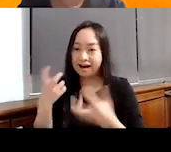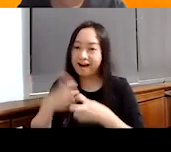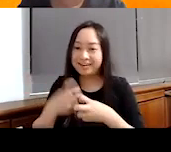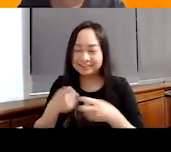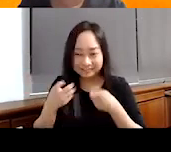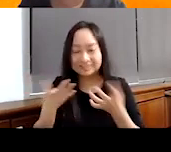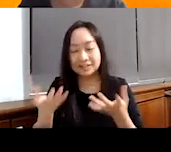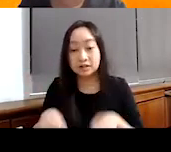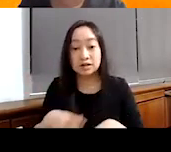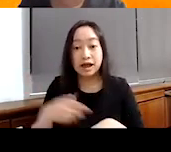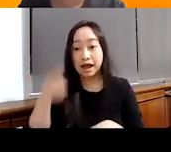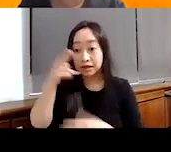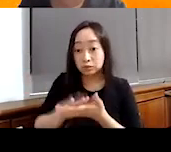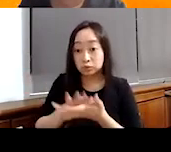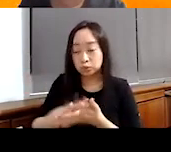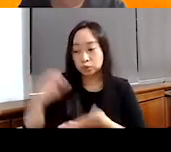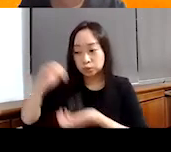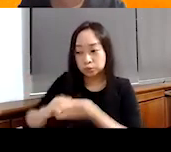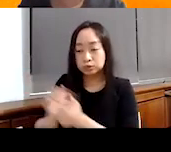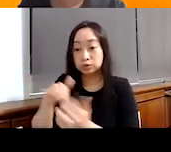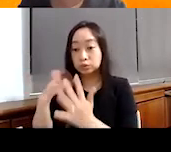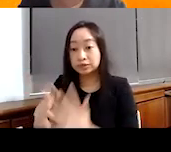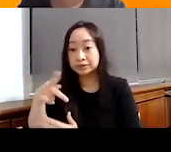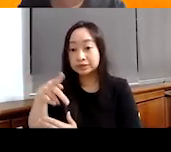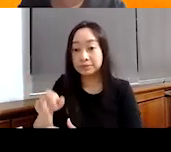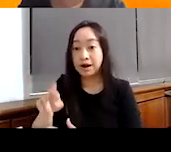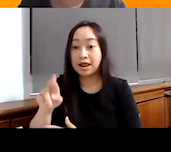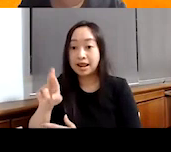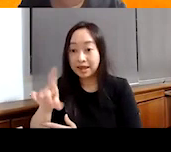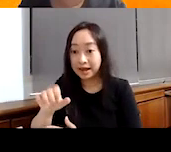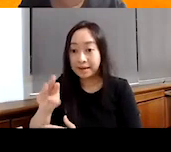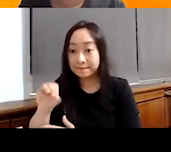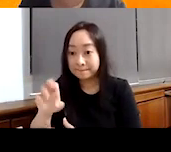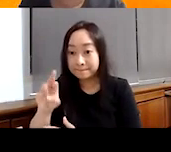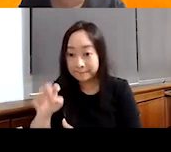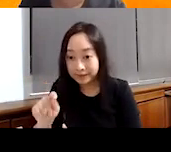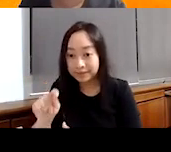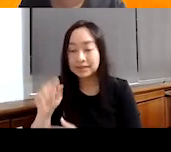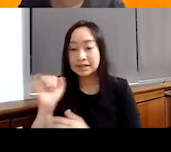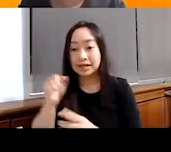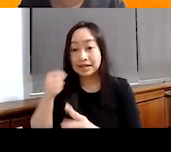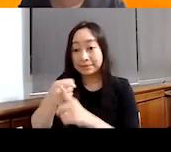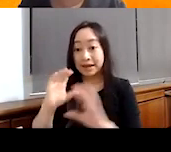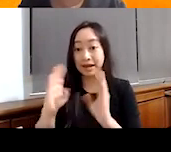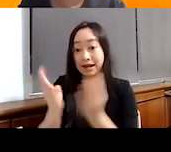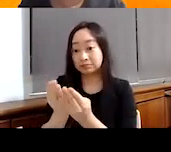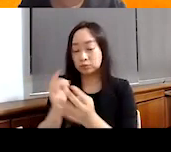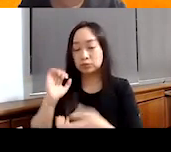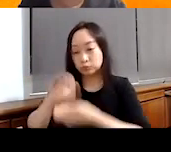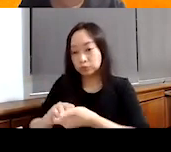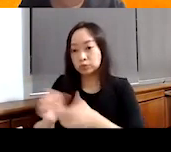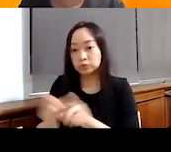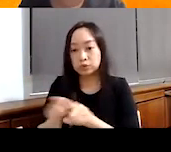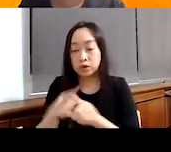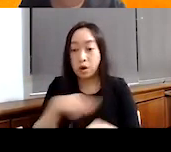in the high schools with student parliaments. We work with, uh, youth through something called impact clubs and they're all about teaching